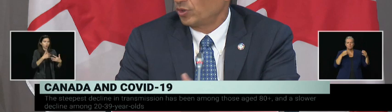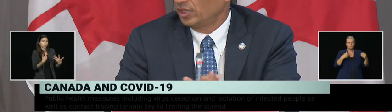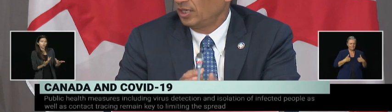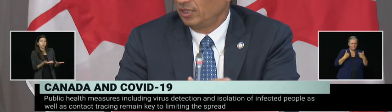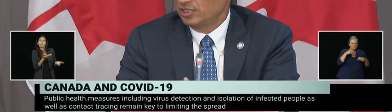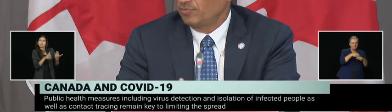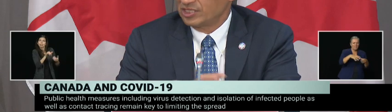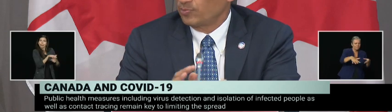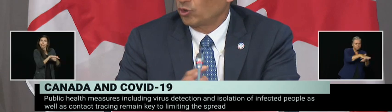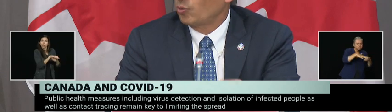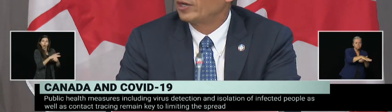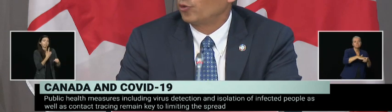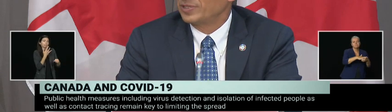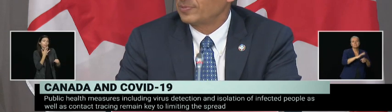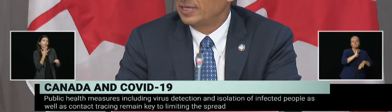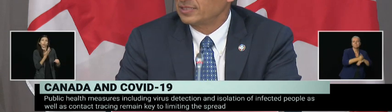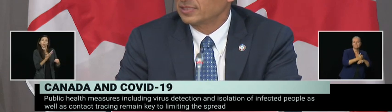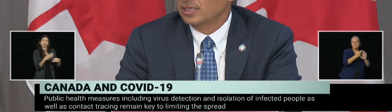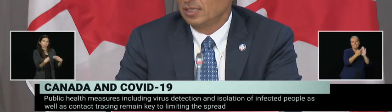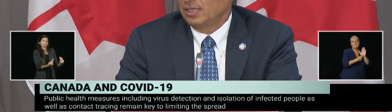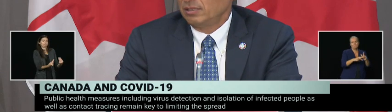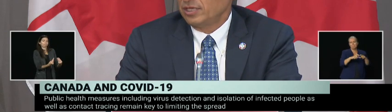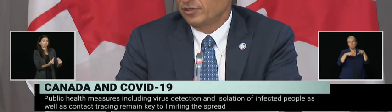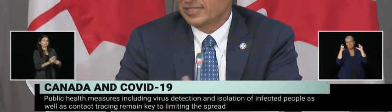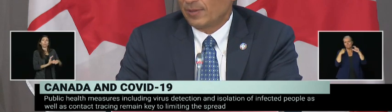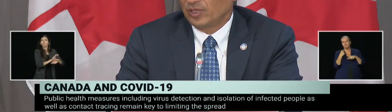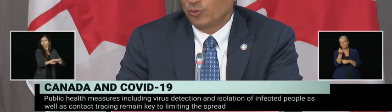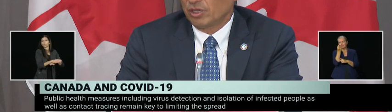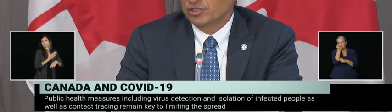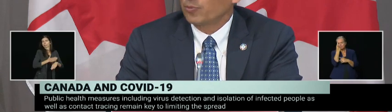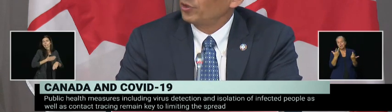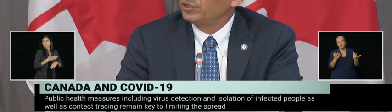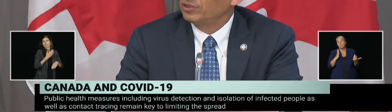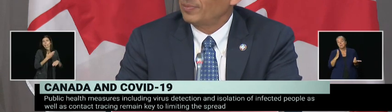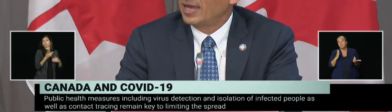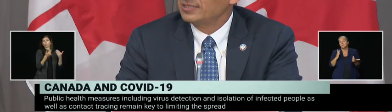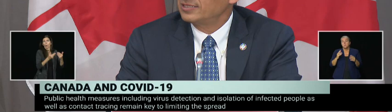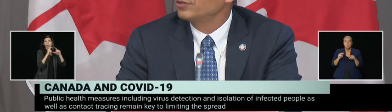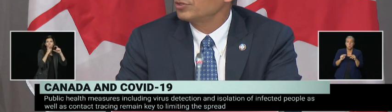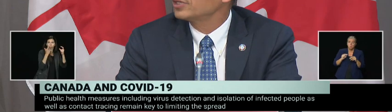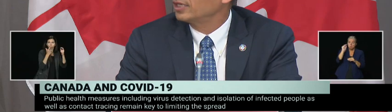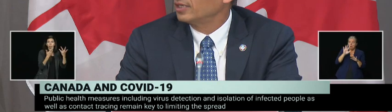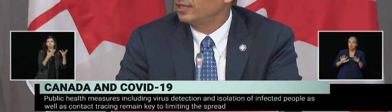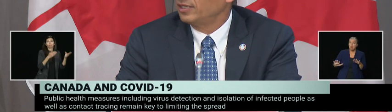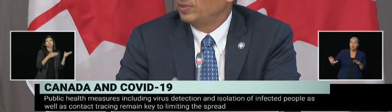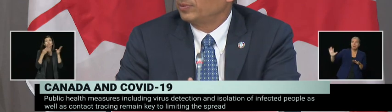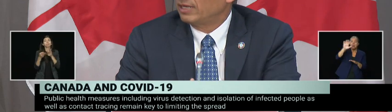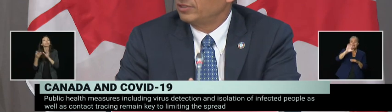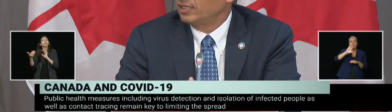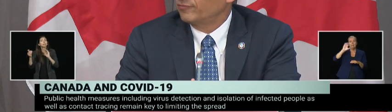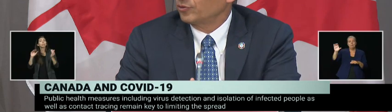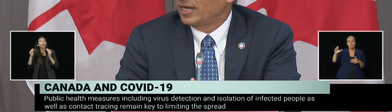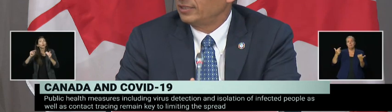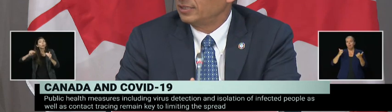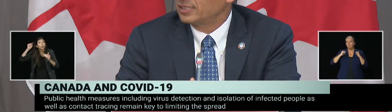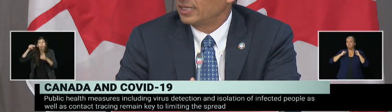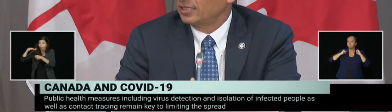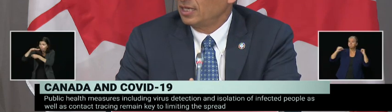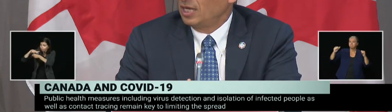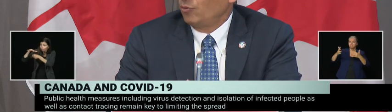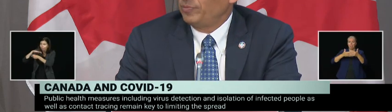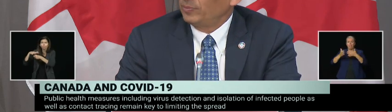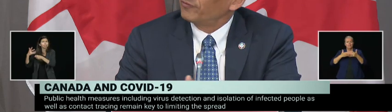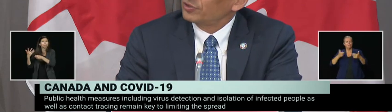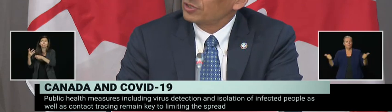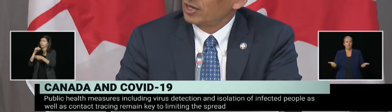territories where there's much more wide open spaces. The other example I would also point to in the past, it's interesting, and I think people now take it for granted, is